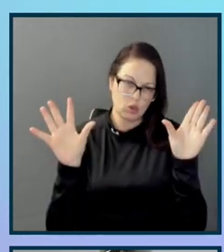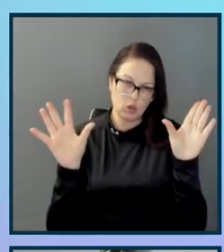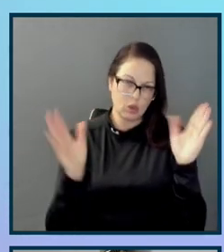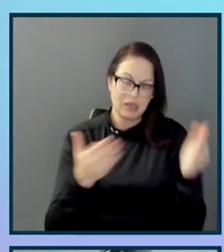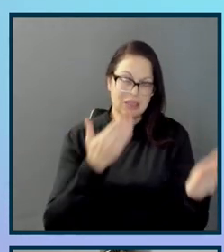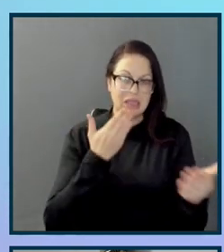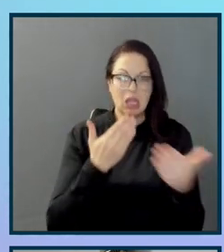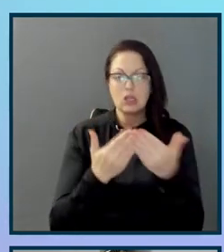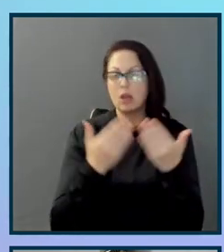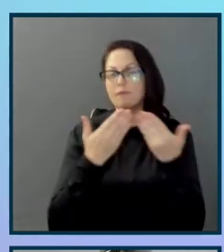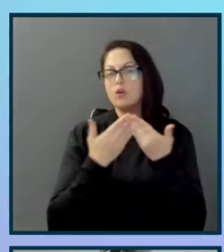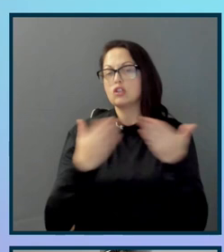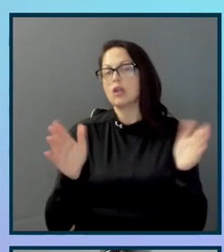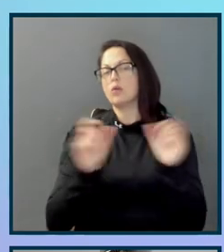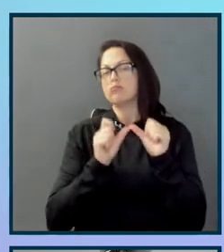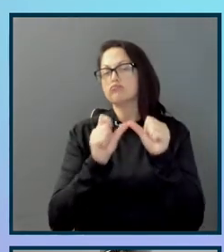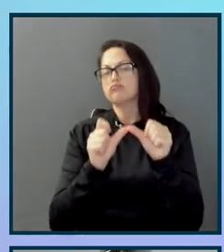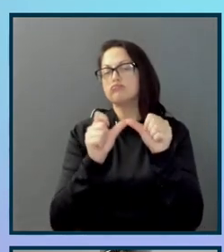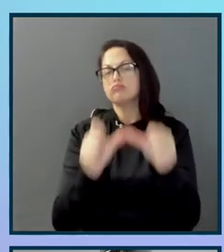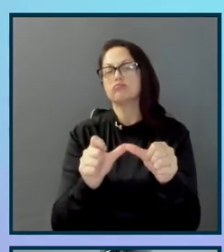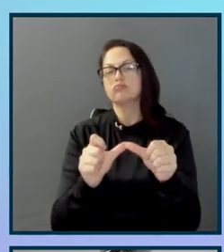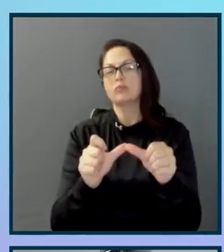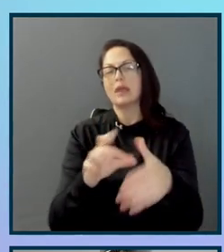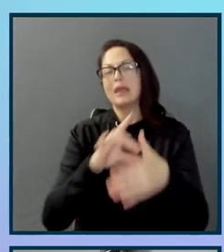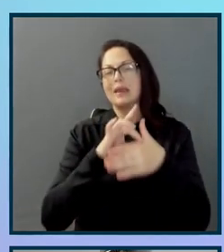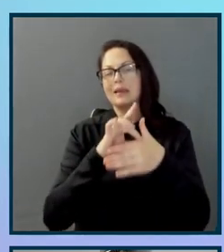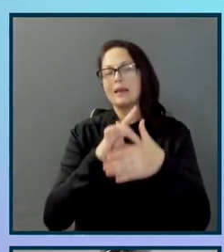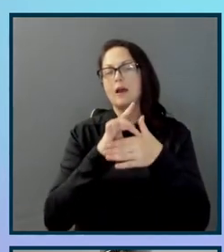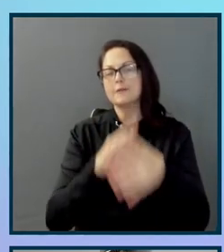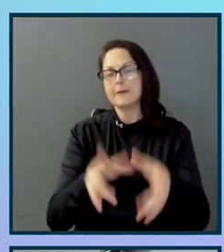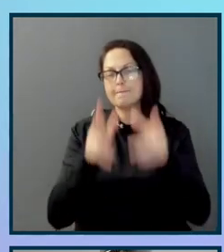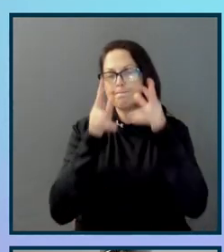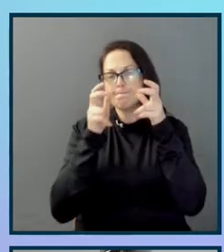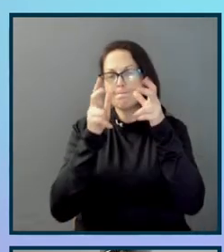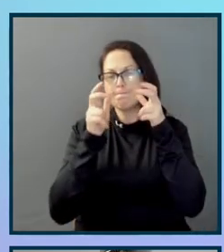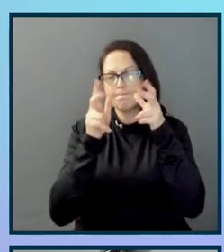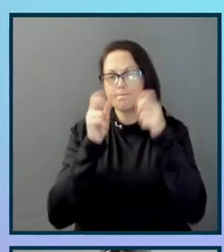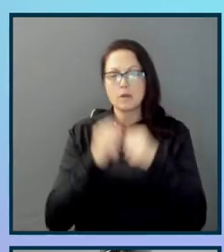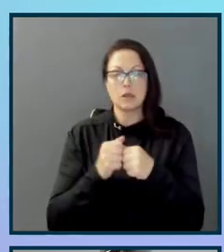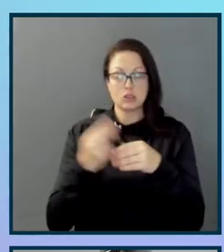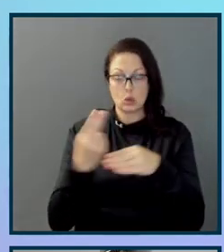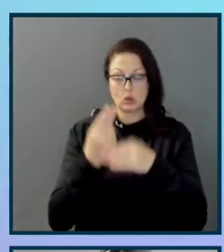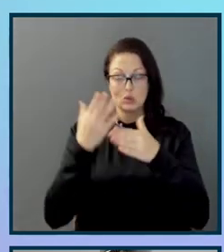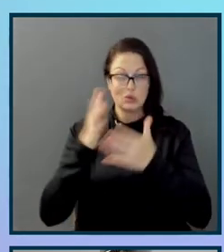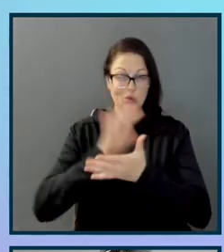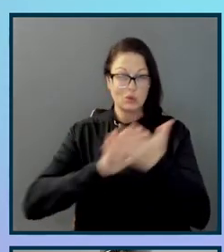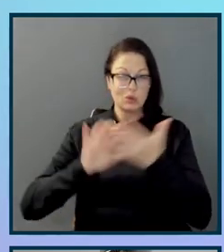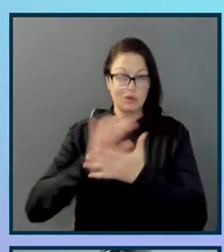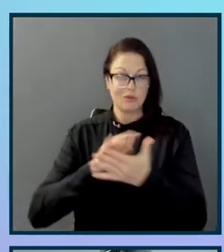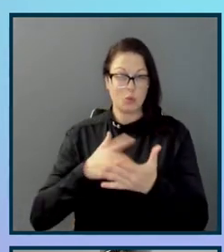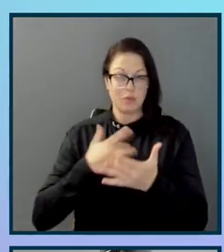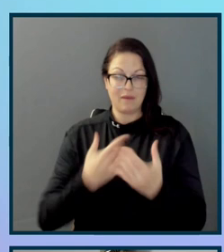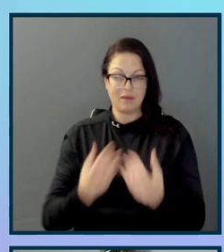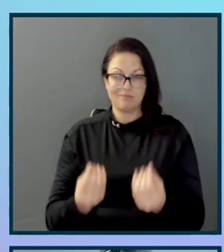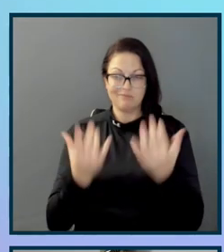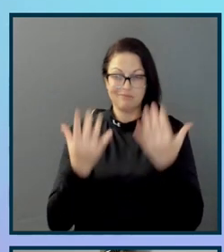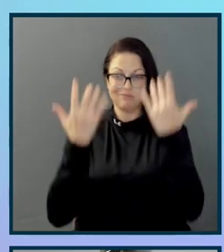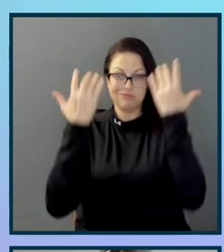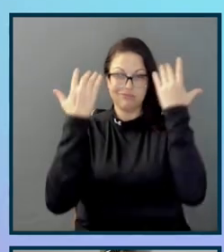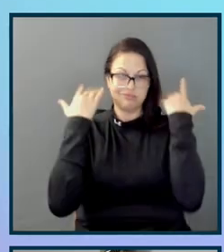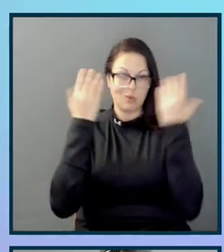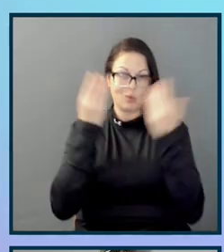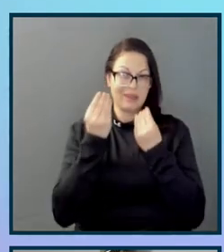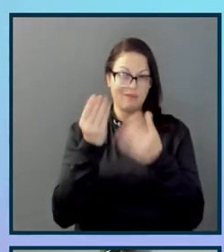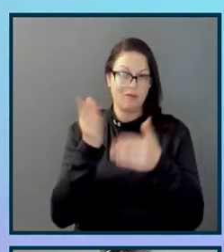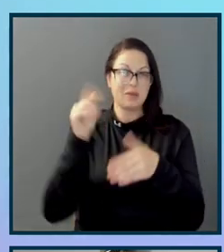general scannability and content digestibility. So of course, users were really confused and overwhelmed with the sheer amount of information on this